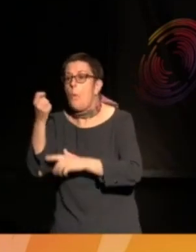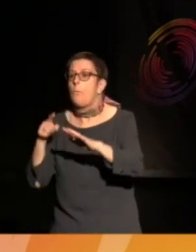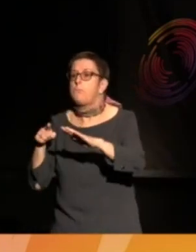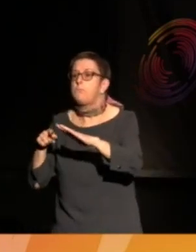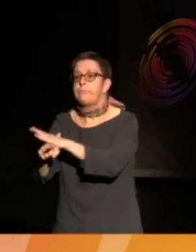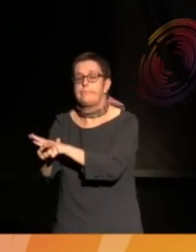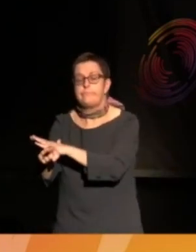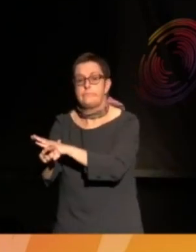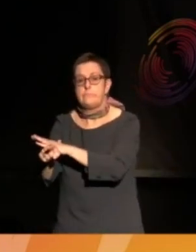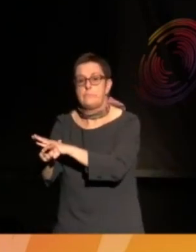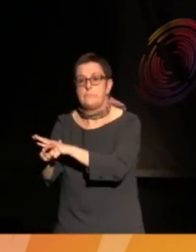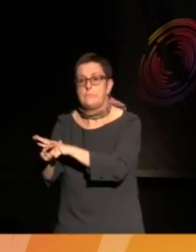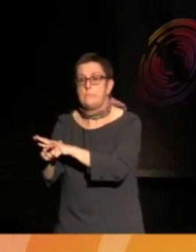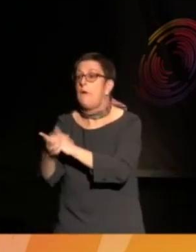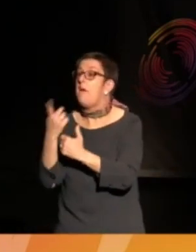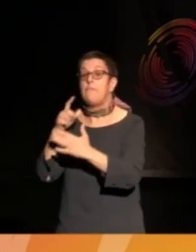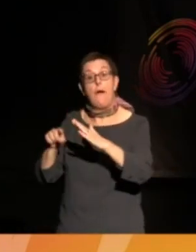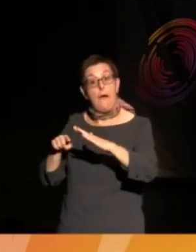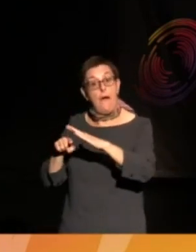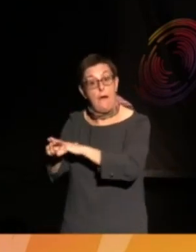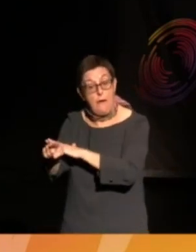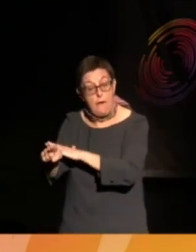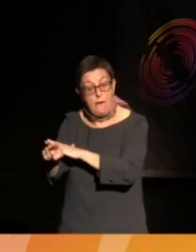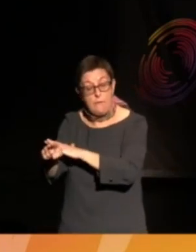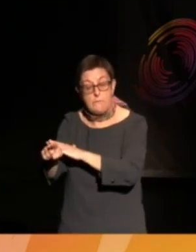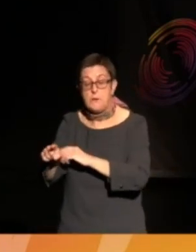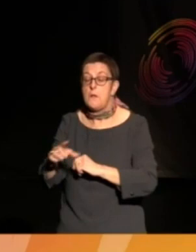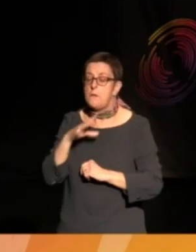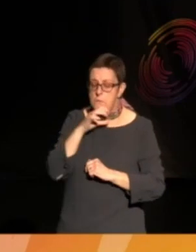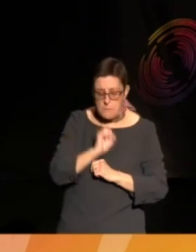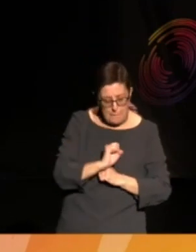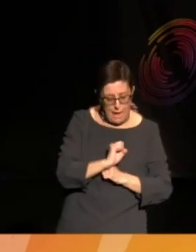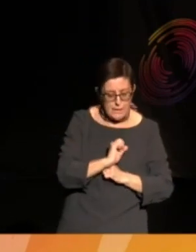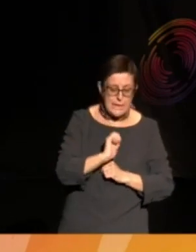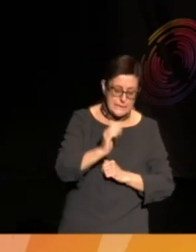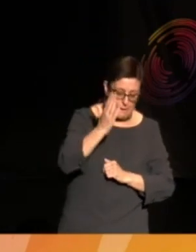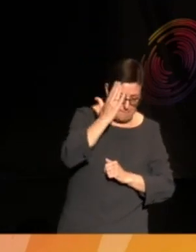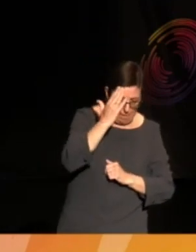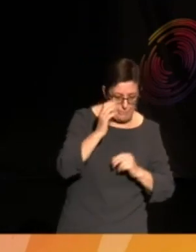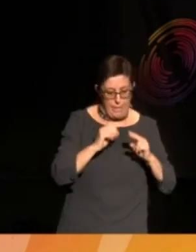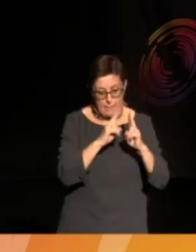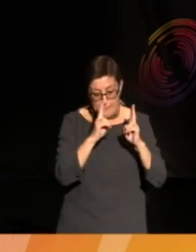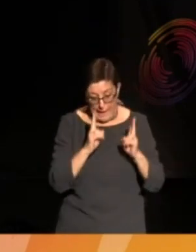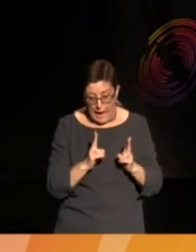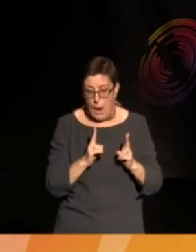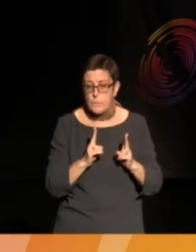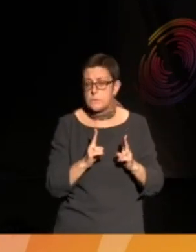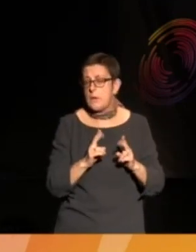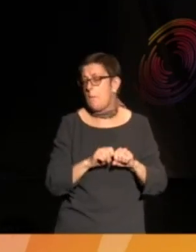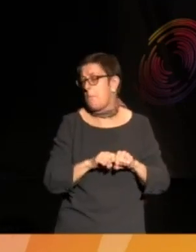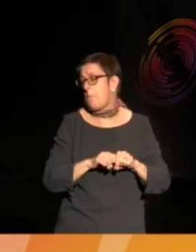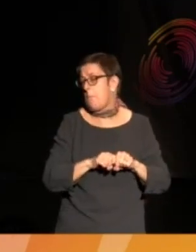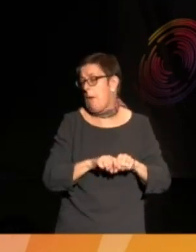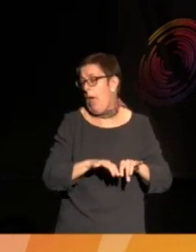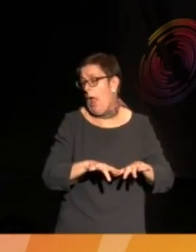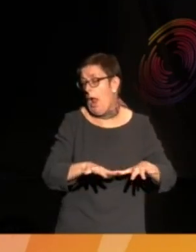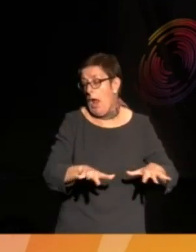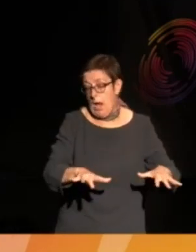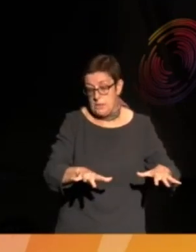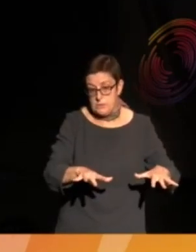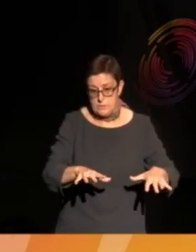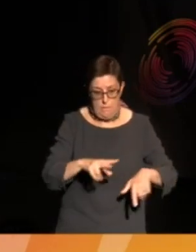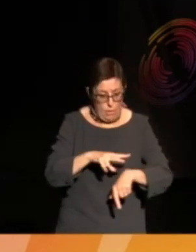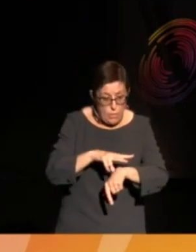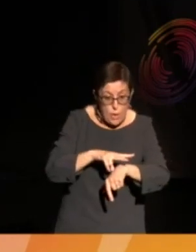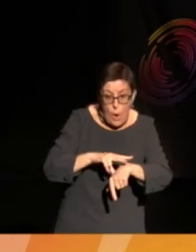So the assailants get away. The man, his mother, the house are covered in blood when the officer lauded